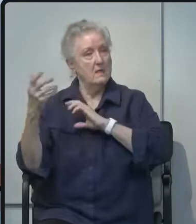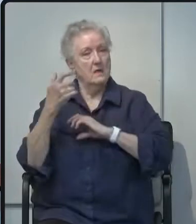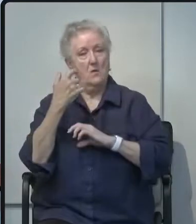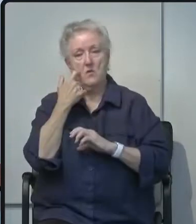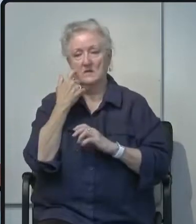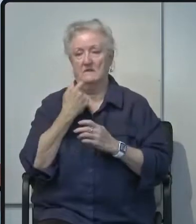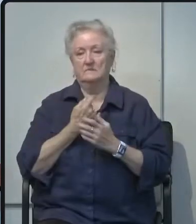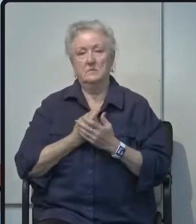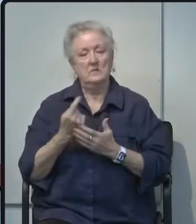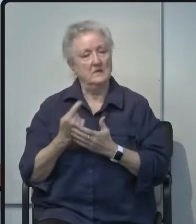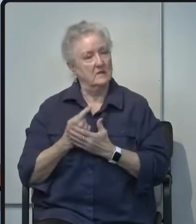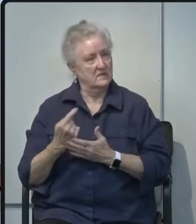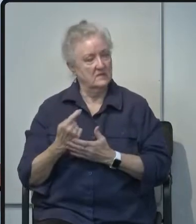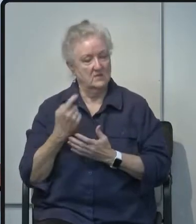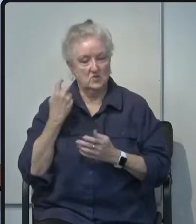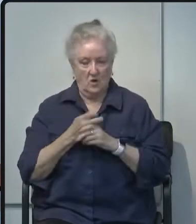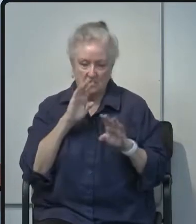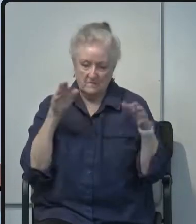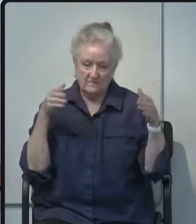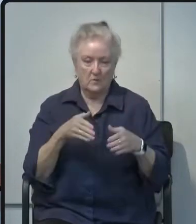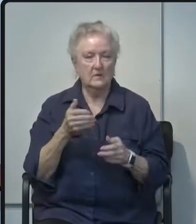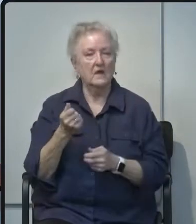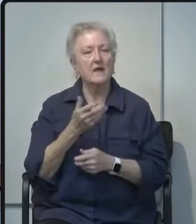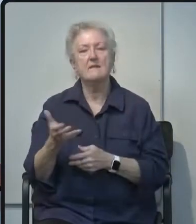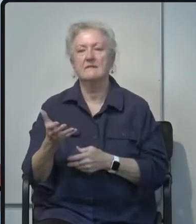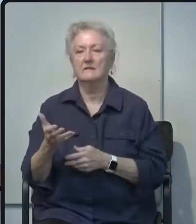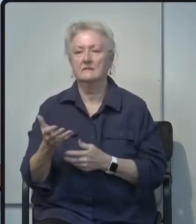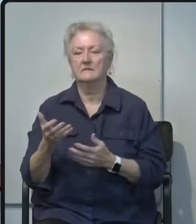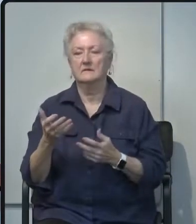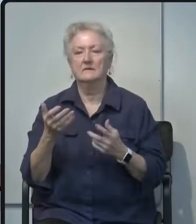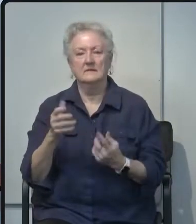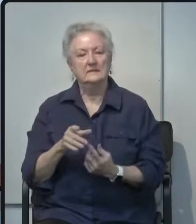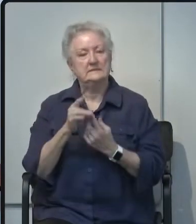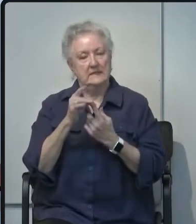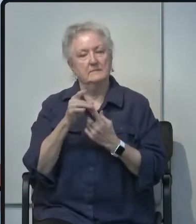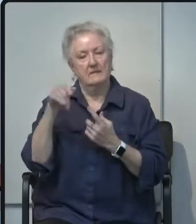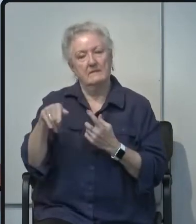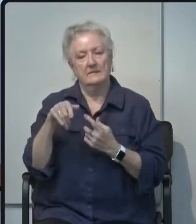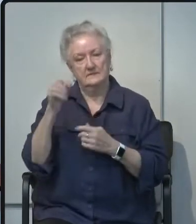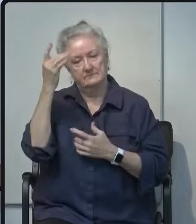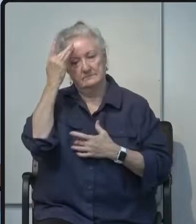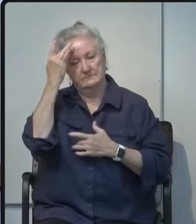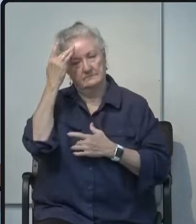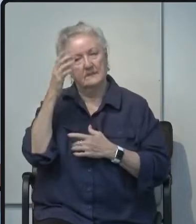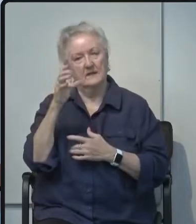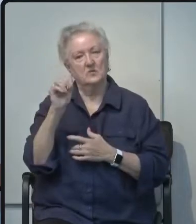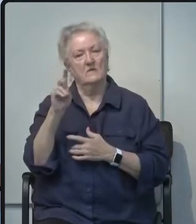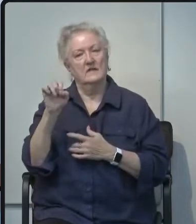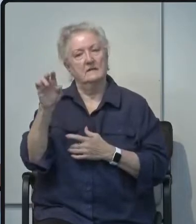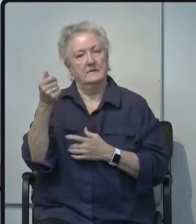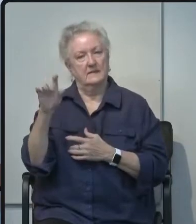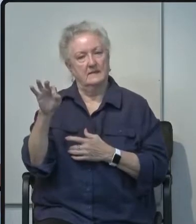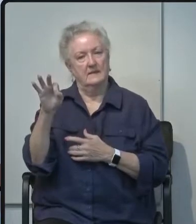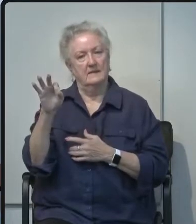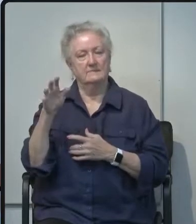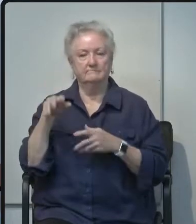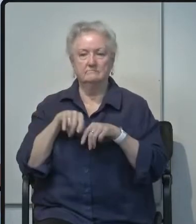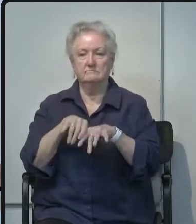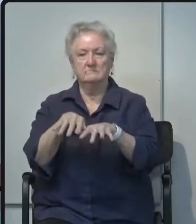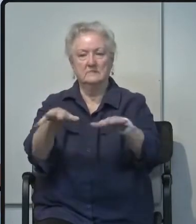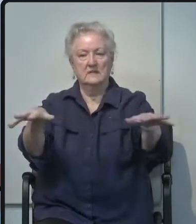weeks it's very hard to focus on anything other than the COVID-19 pandemic I'm saddened to report